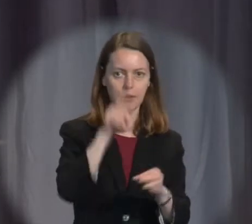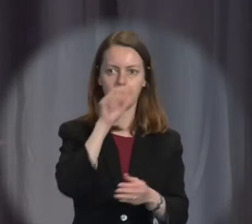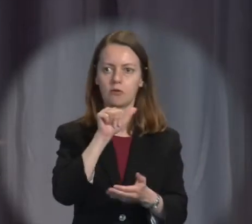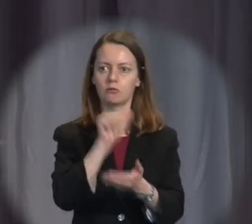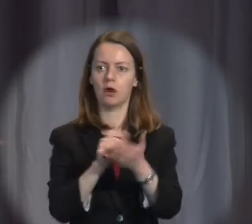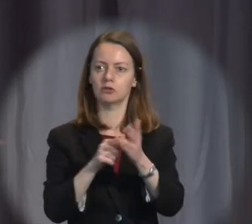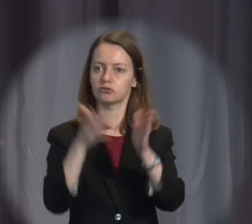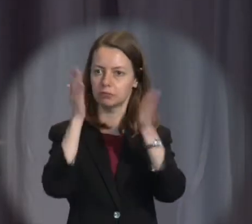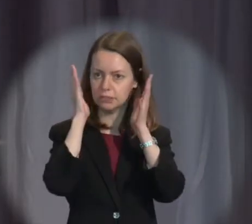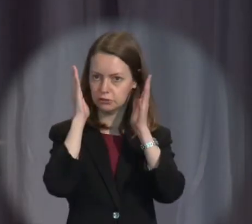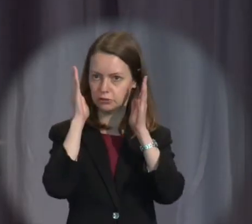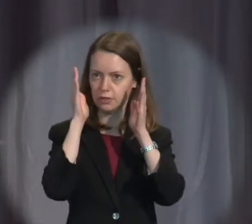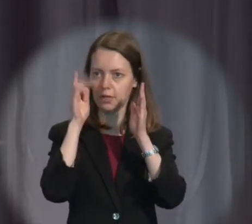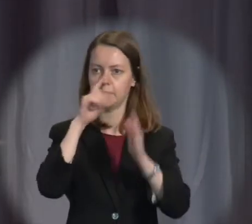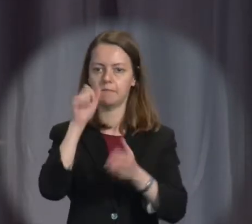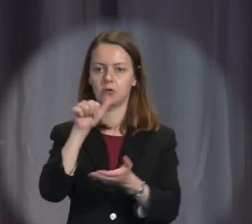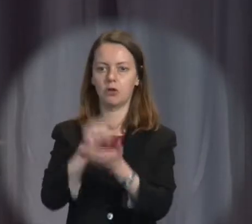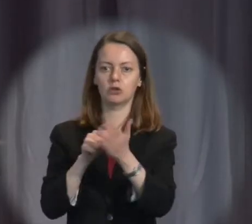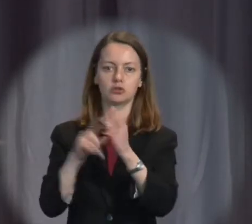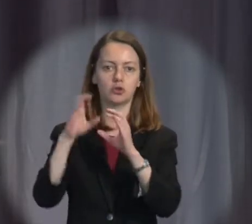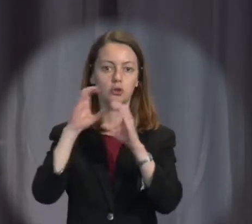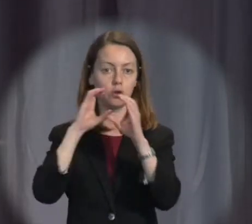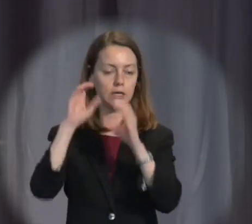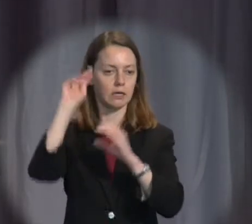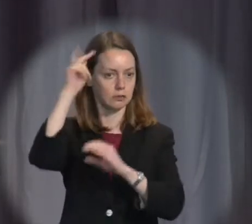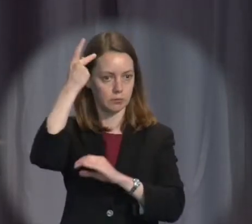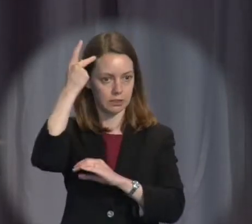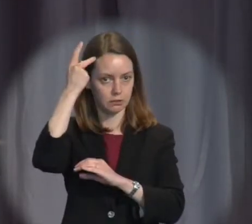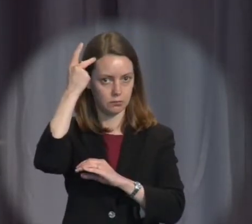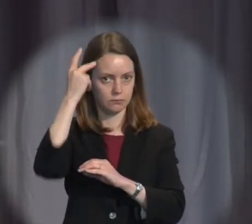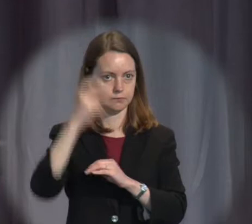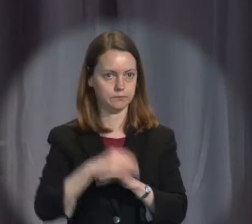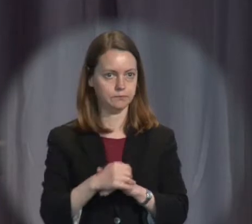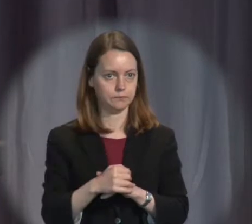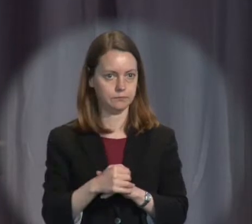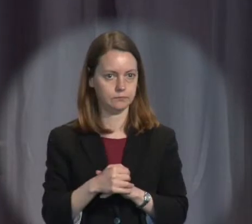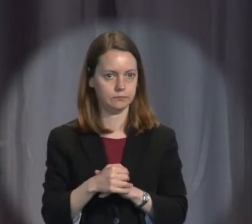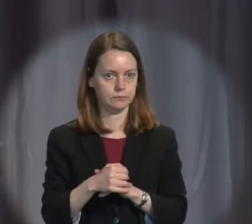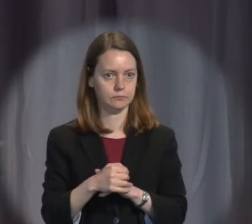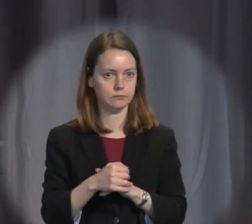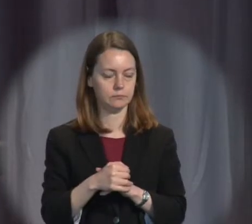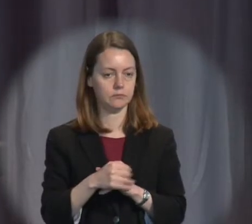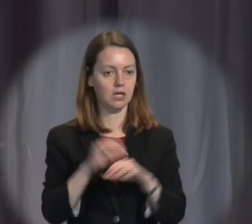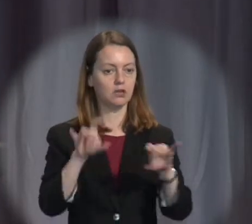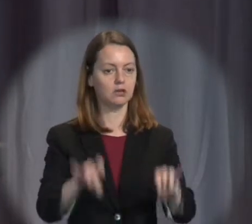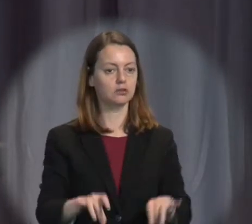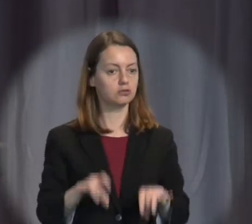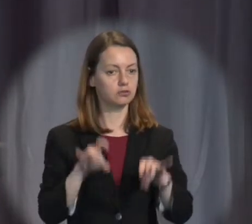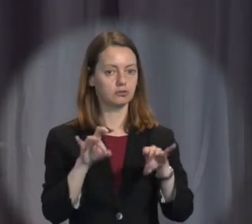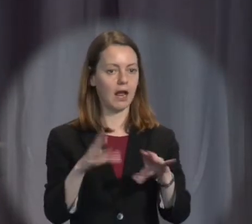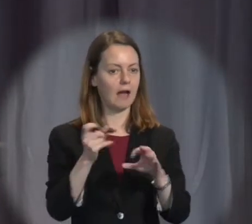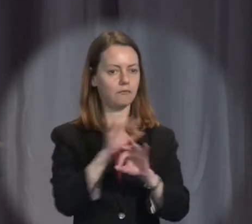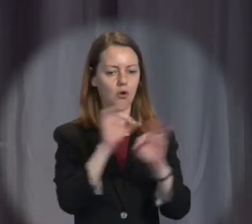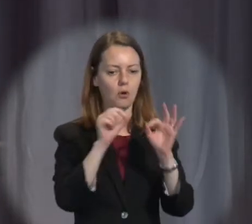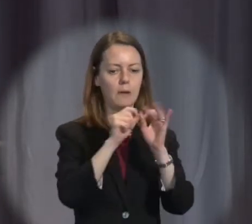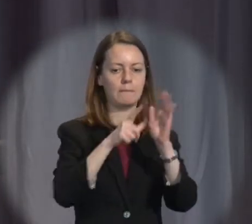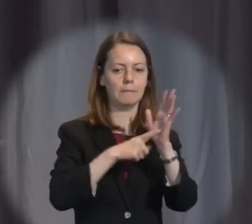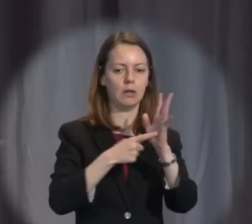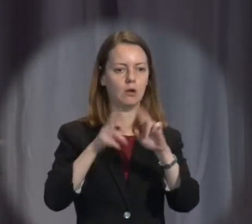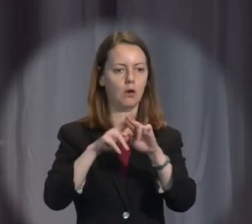implied right to political communication. Unlike every common law country in the world, Australia has no Bill of Rights.